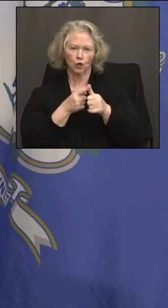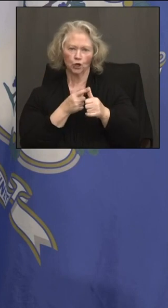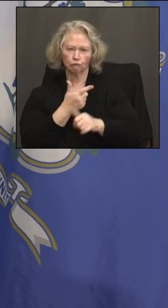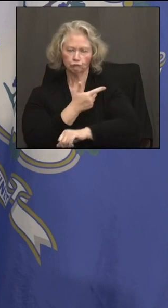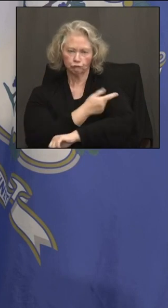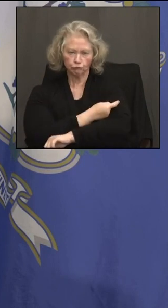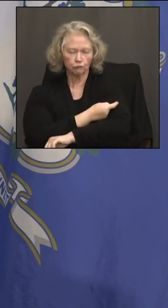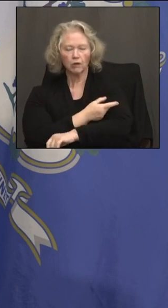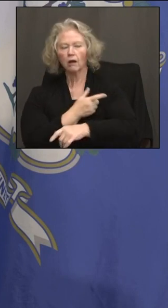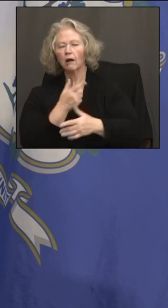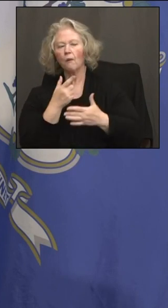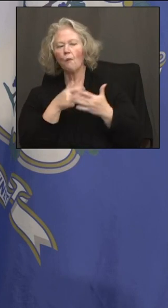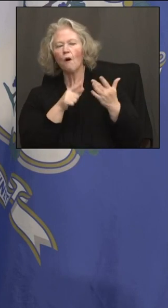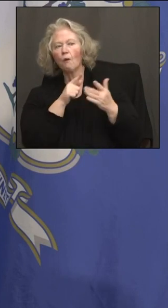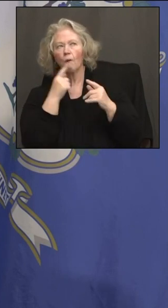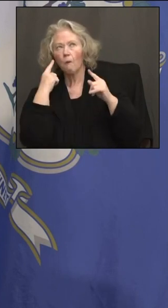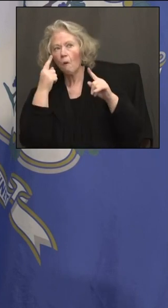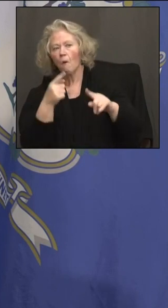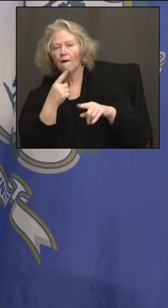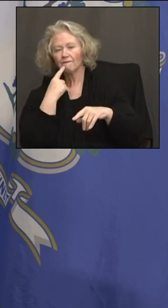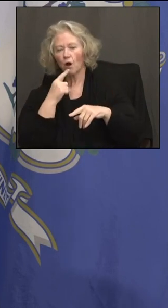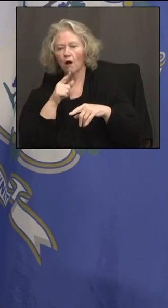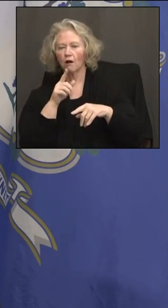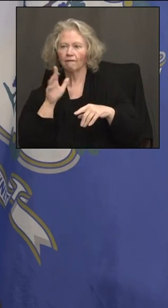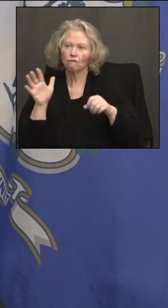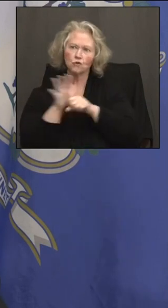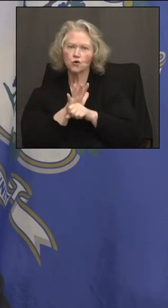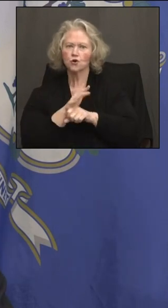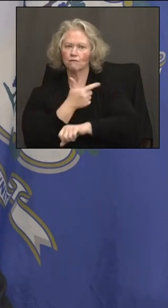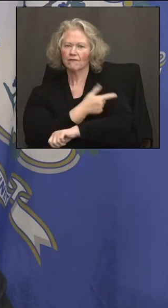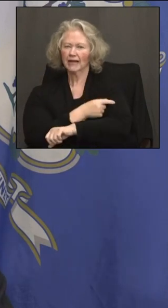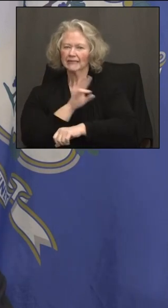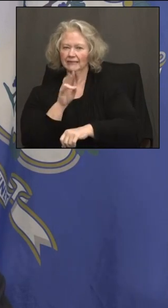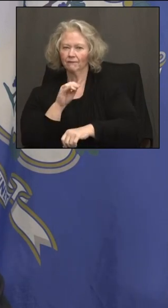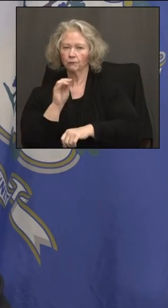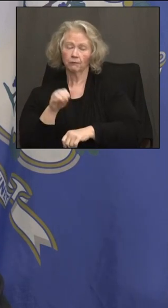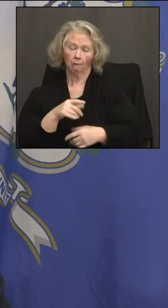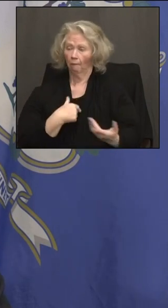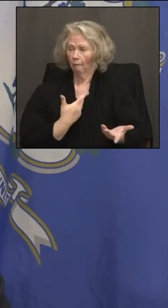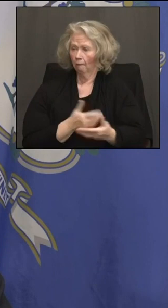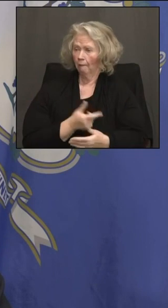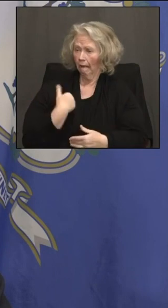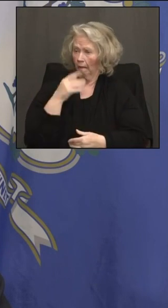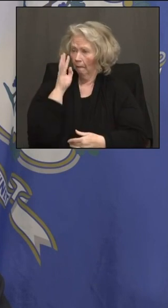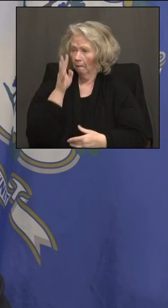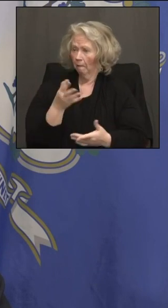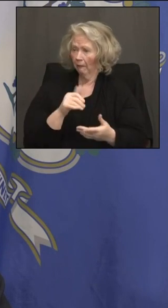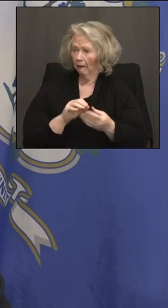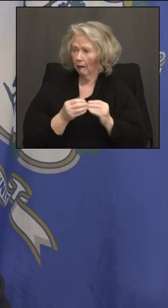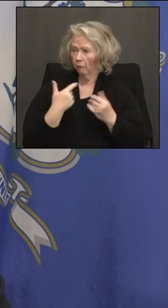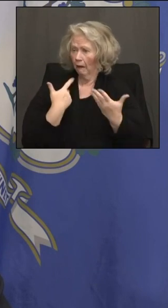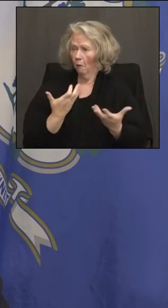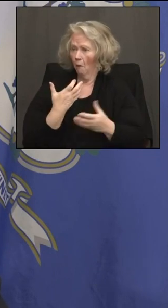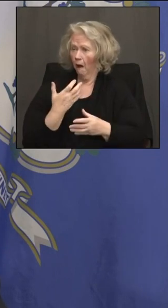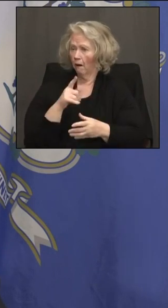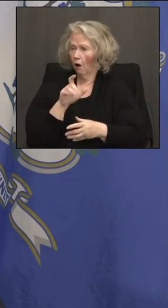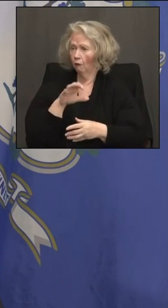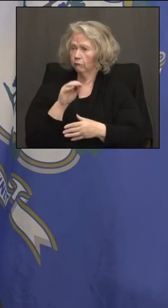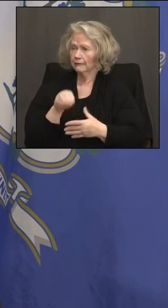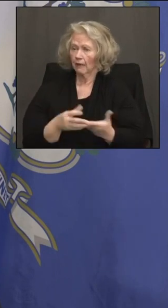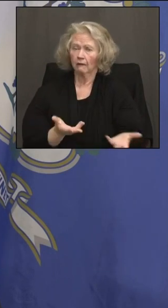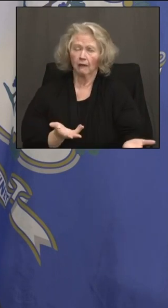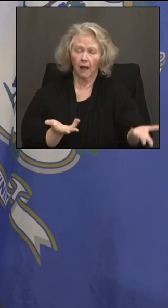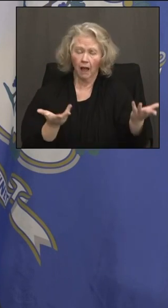for fully vaccinated? No, I just sort of came up with that number. I'd like to see 100%. I see